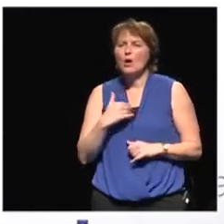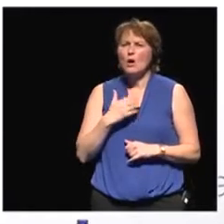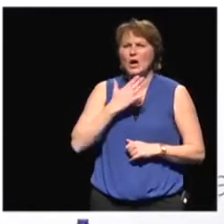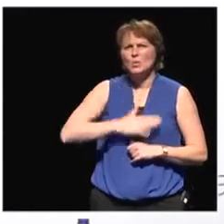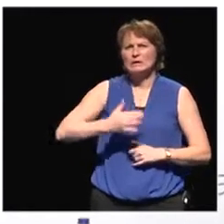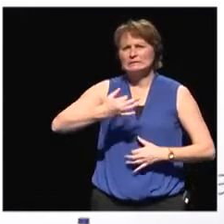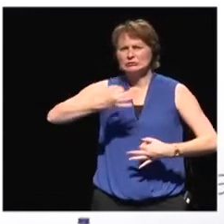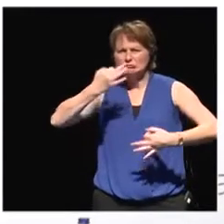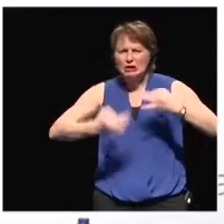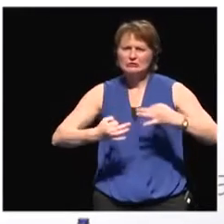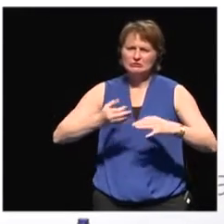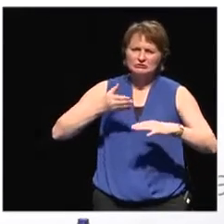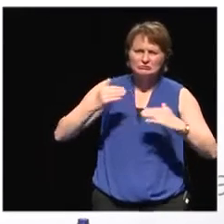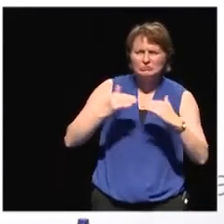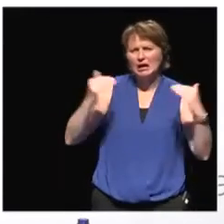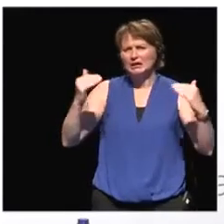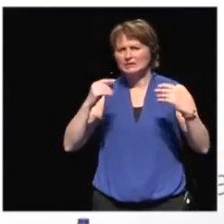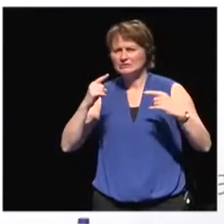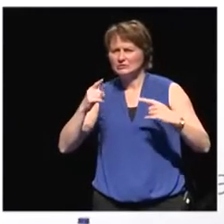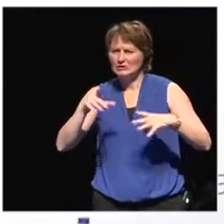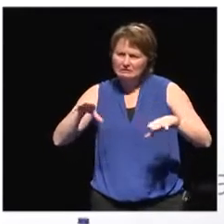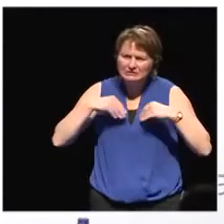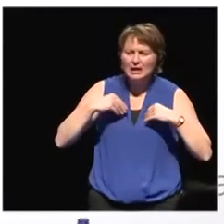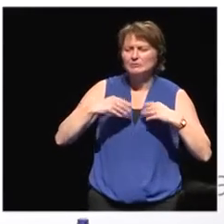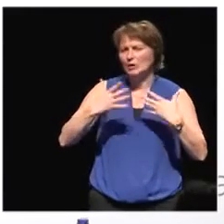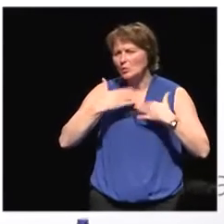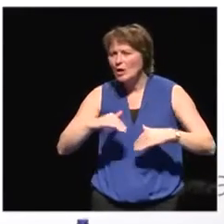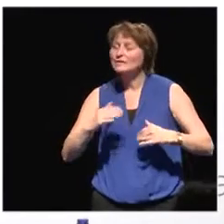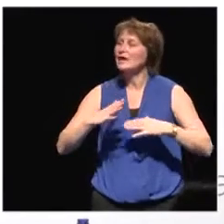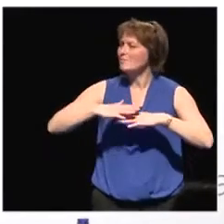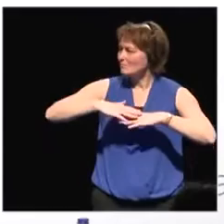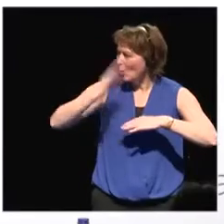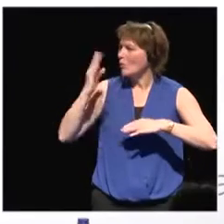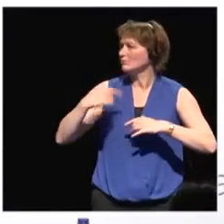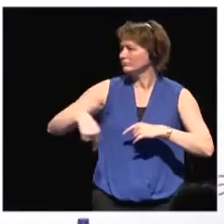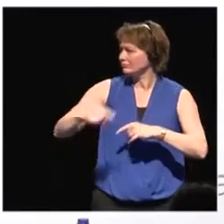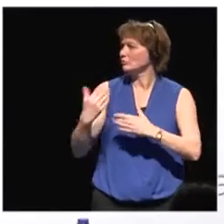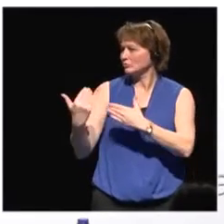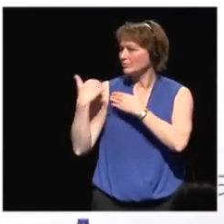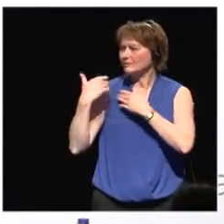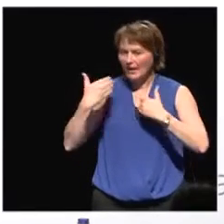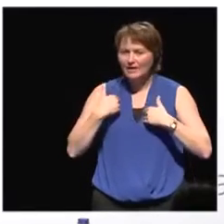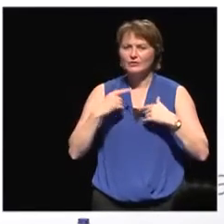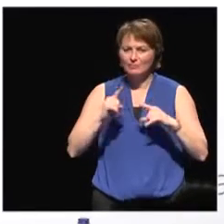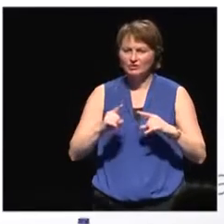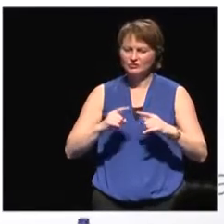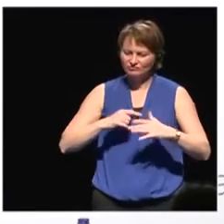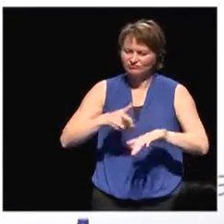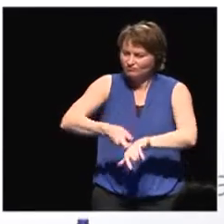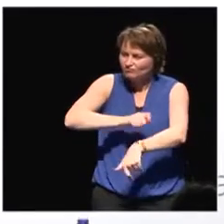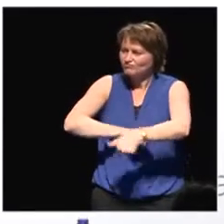and tolerance and diversity. You actually, you have a moral responsibility to act on it.